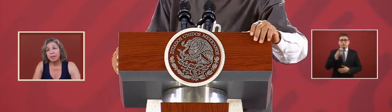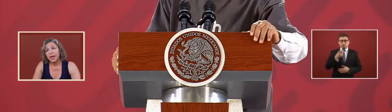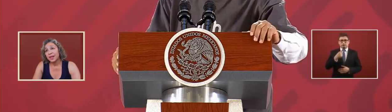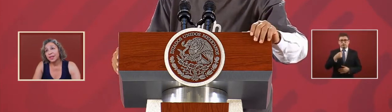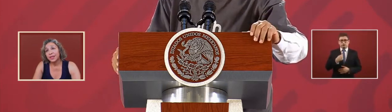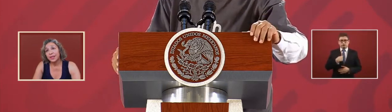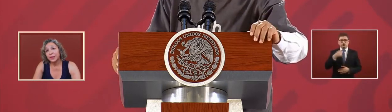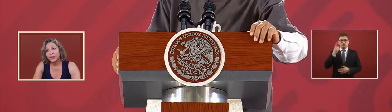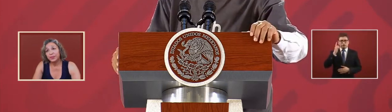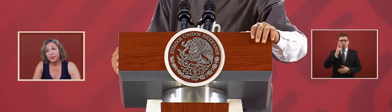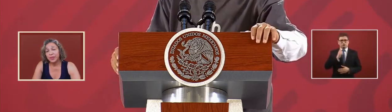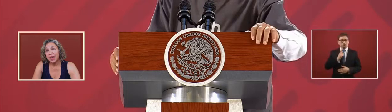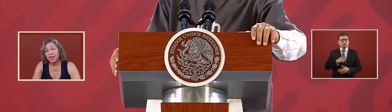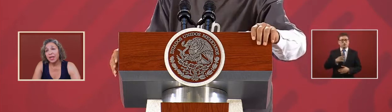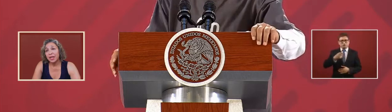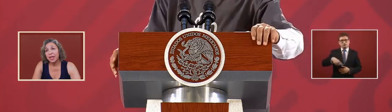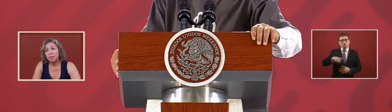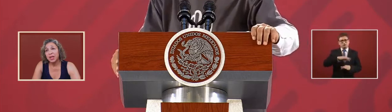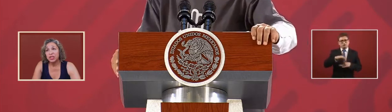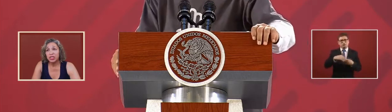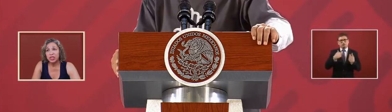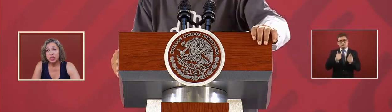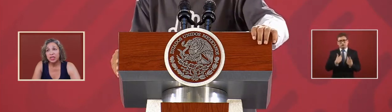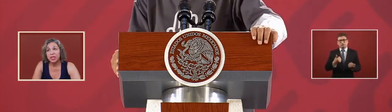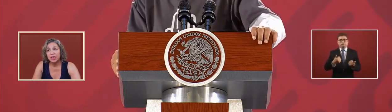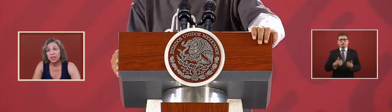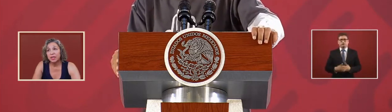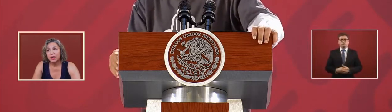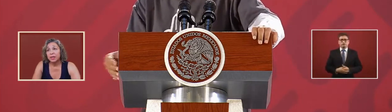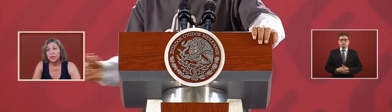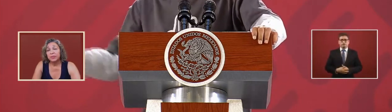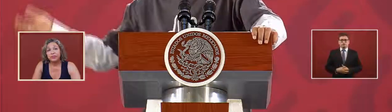that it be understood